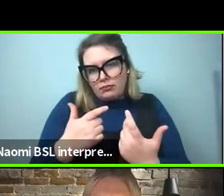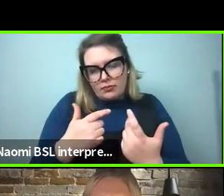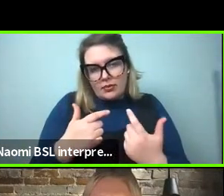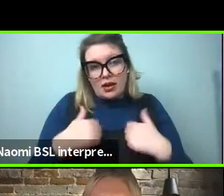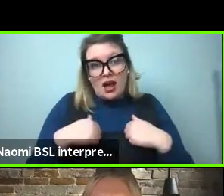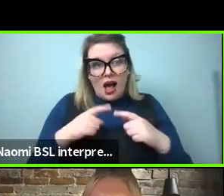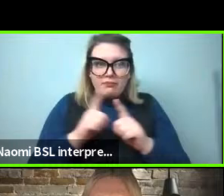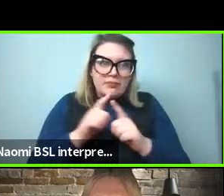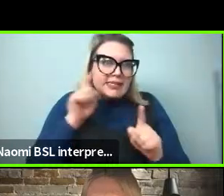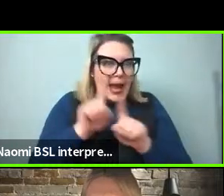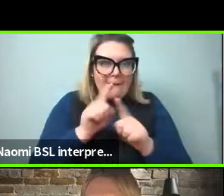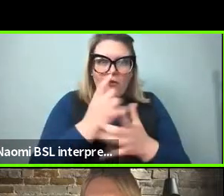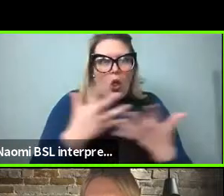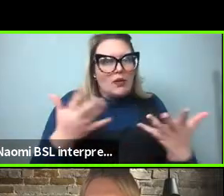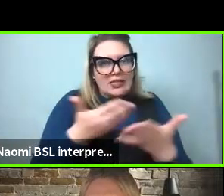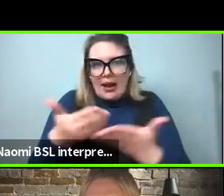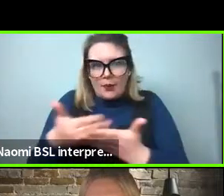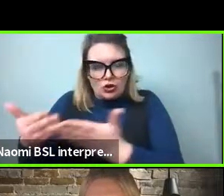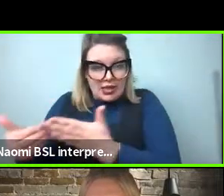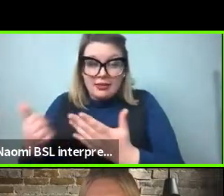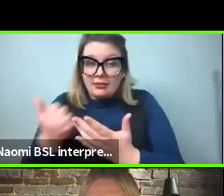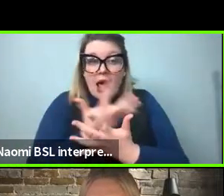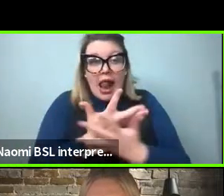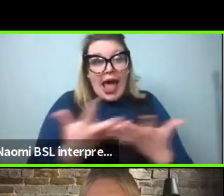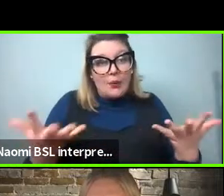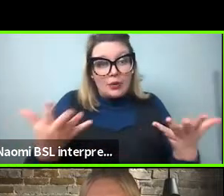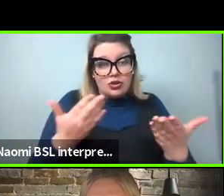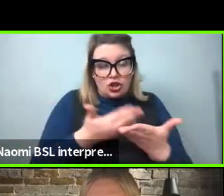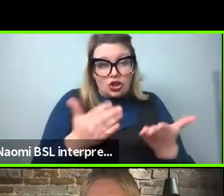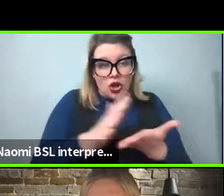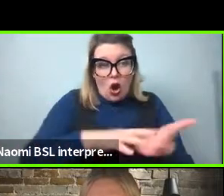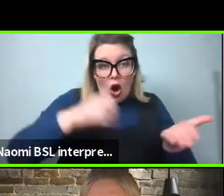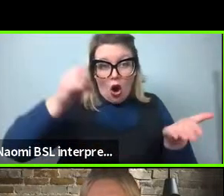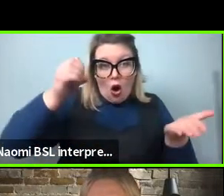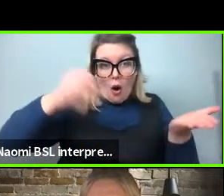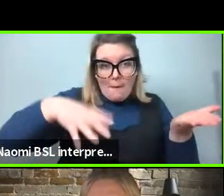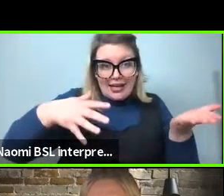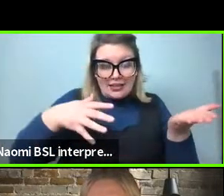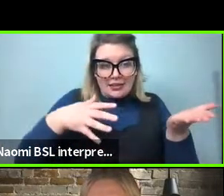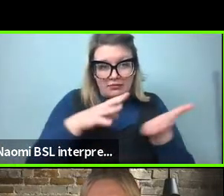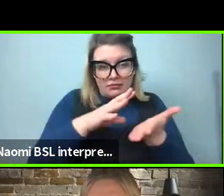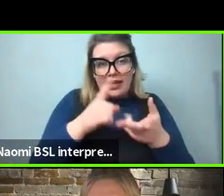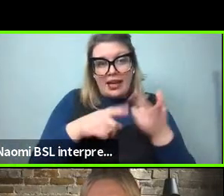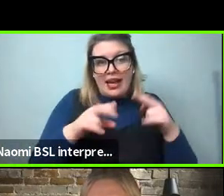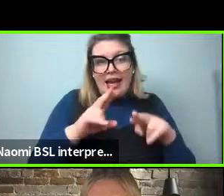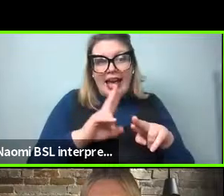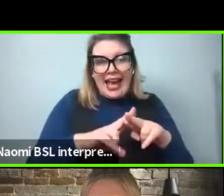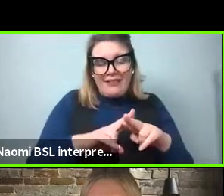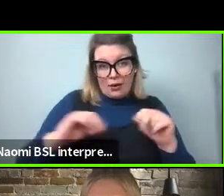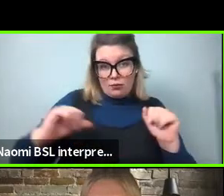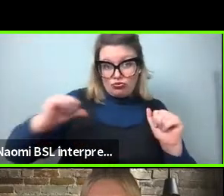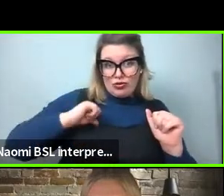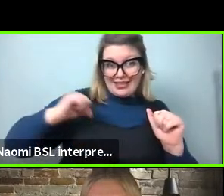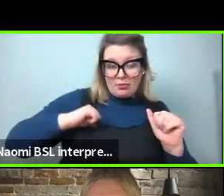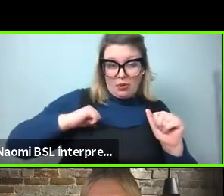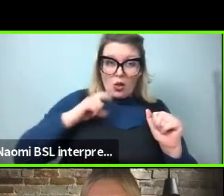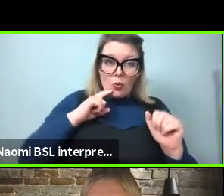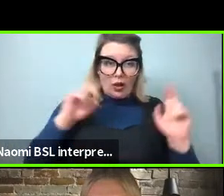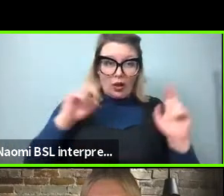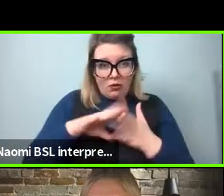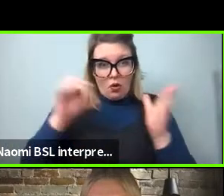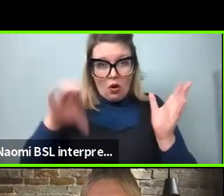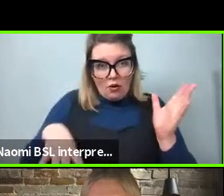languages, right? We, languages tend to omit a pronominal referent if it tends to be predictable. So, you know,